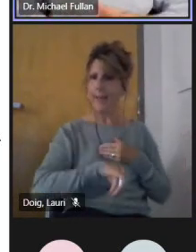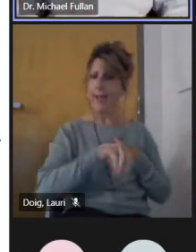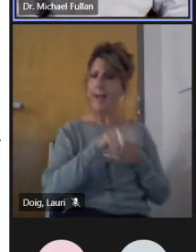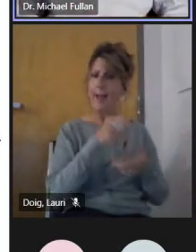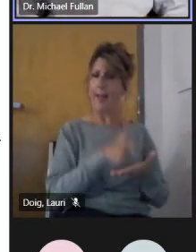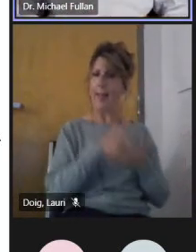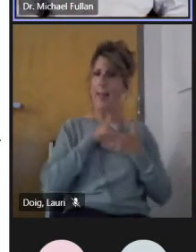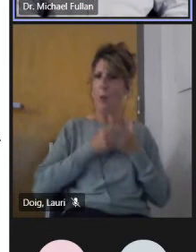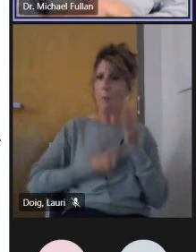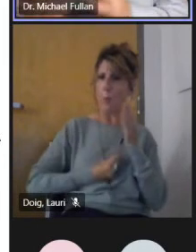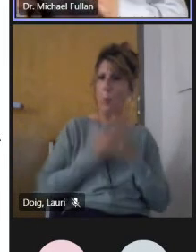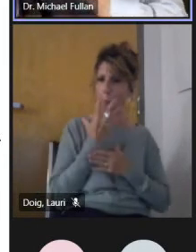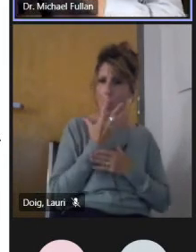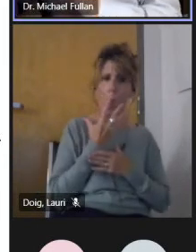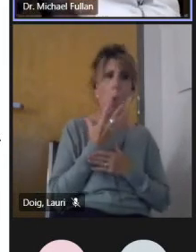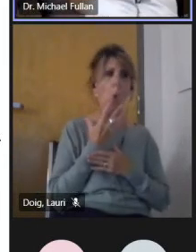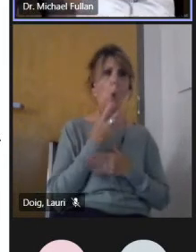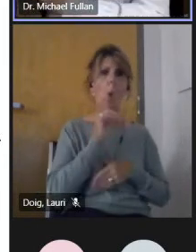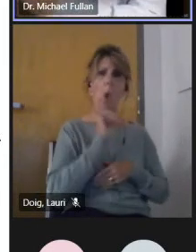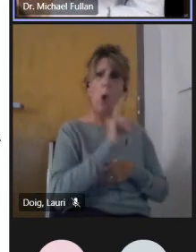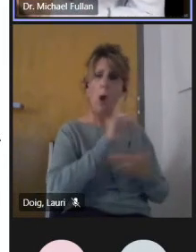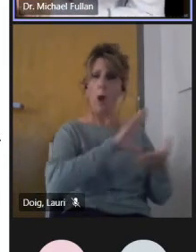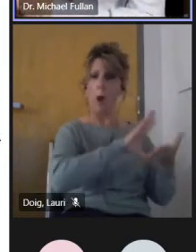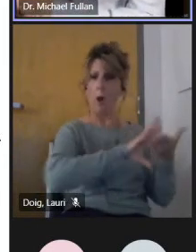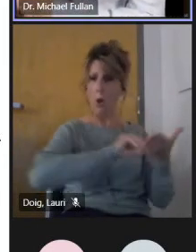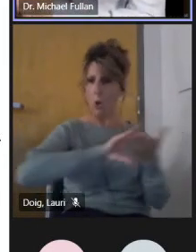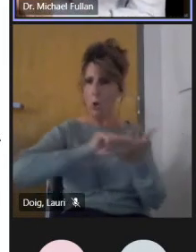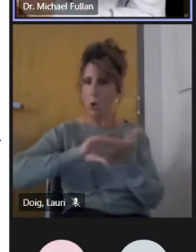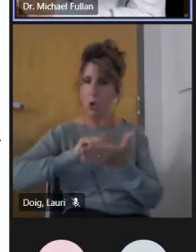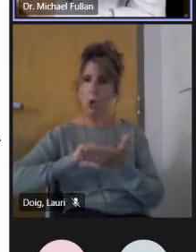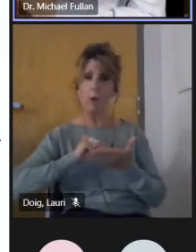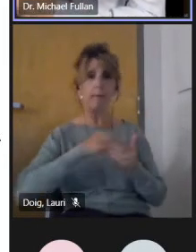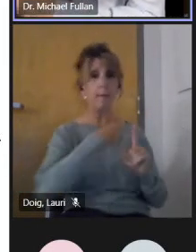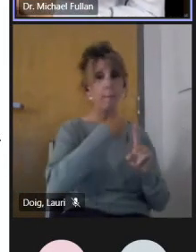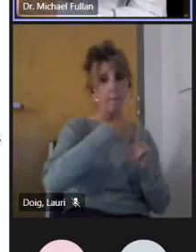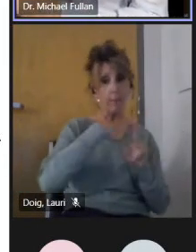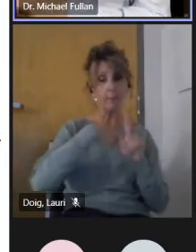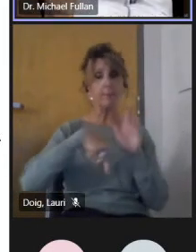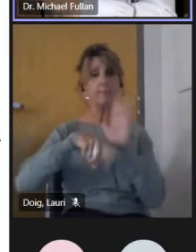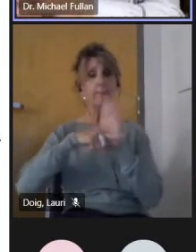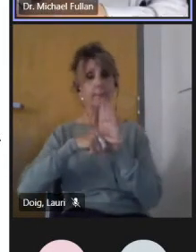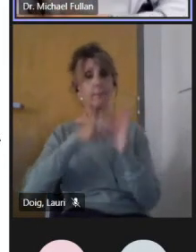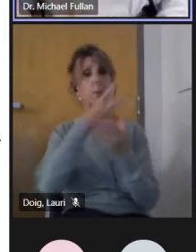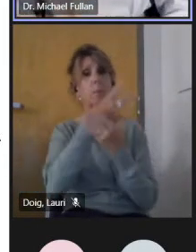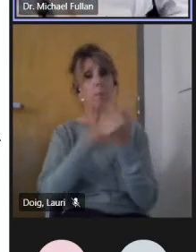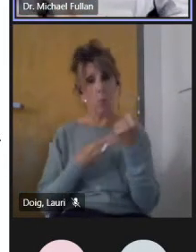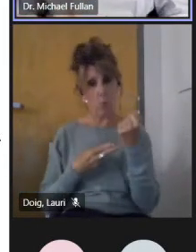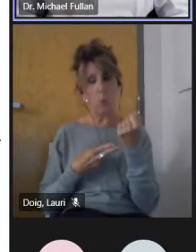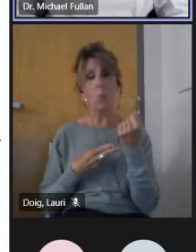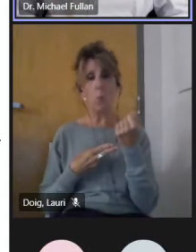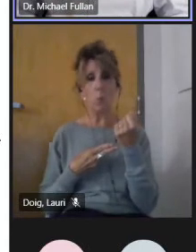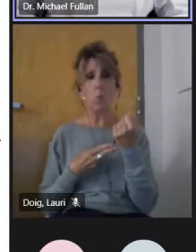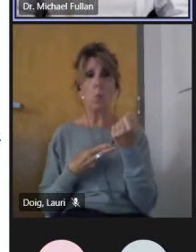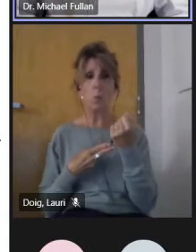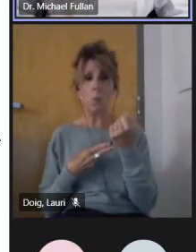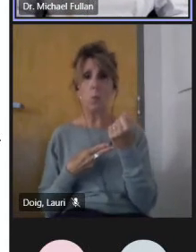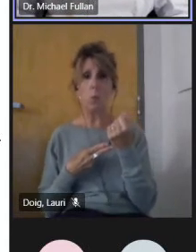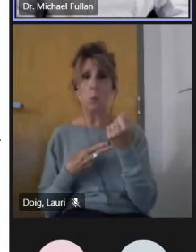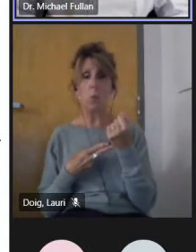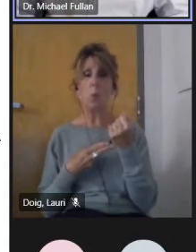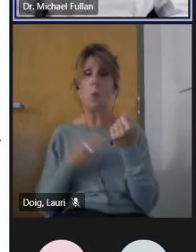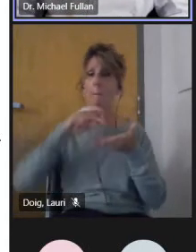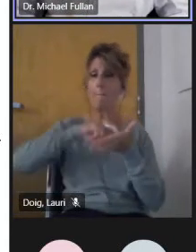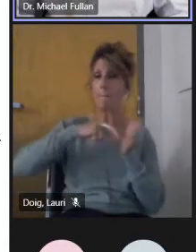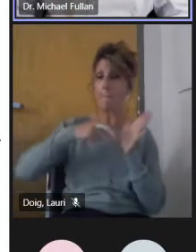attracted to. It also has this negative side if it goes the other direction, which is I call the social trust collapsing.